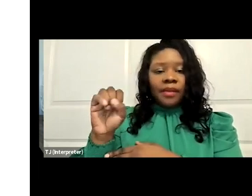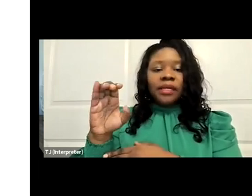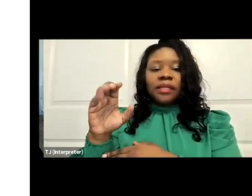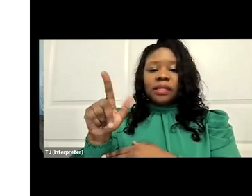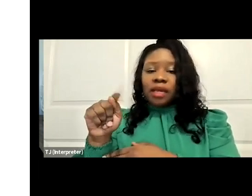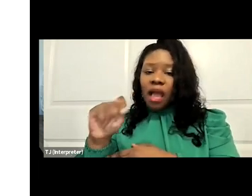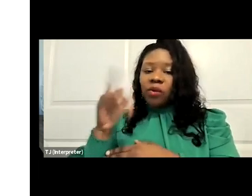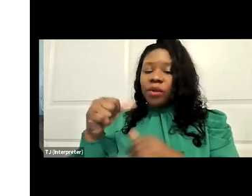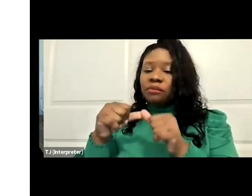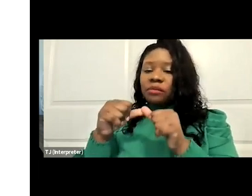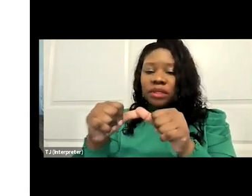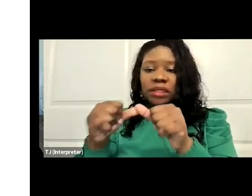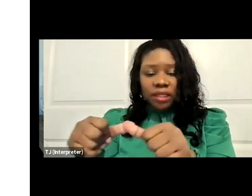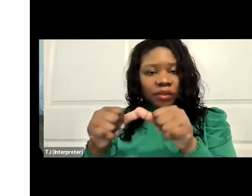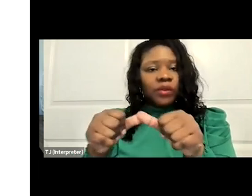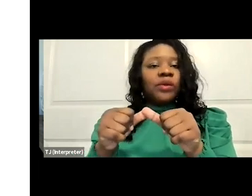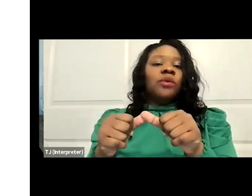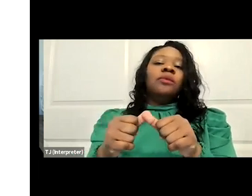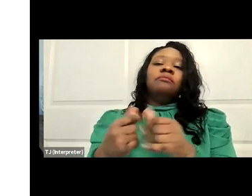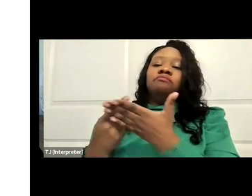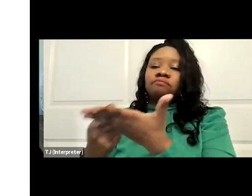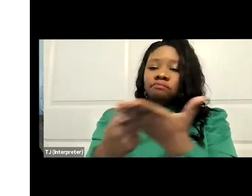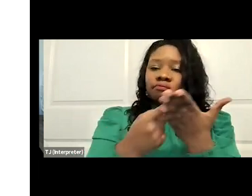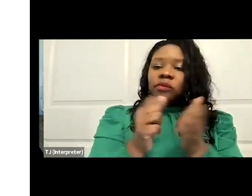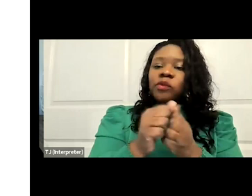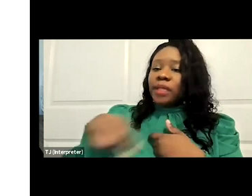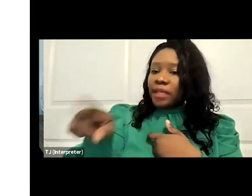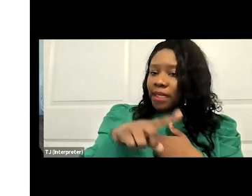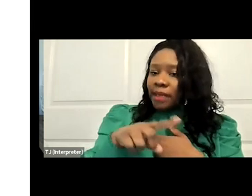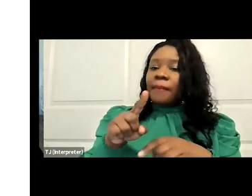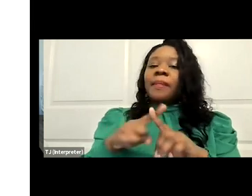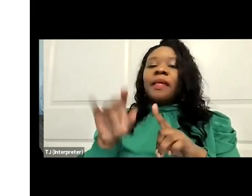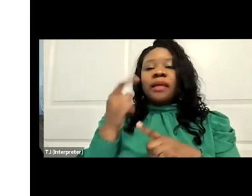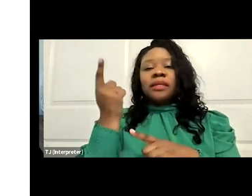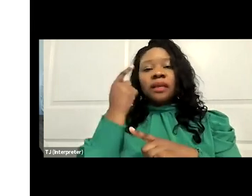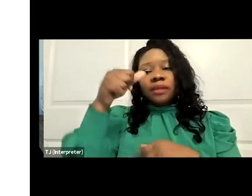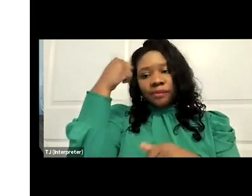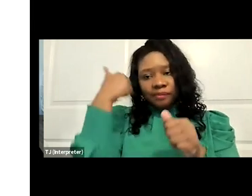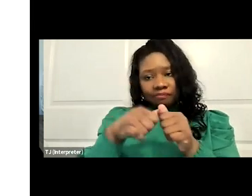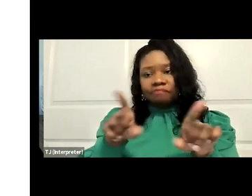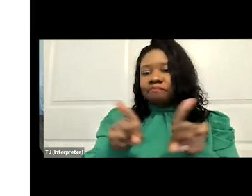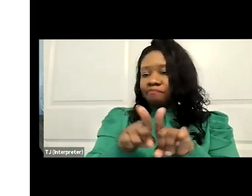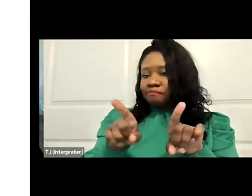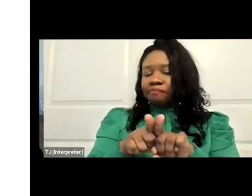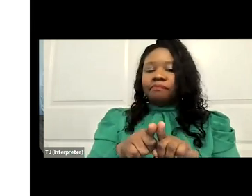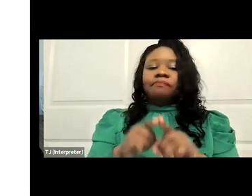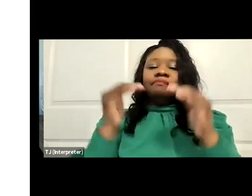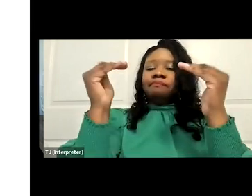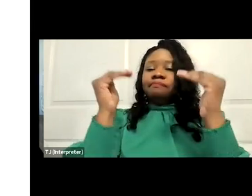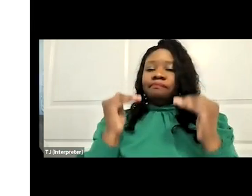the rounds and with them. But that is just something to note as well. Next slide.